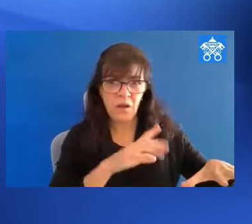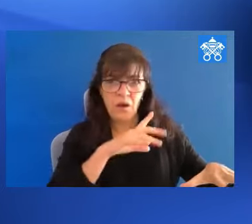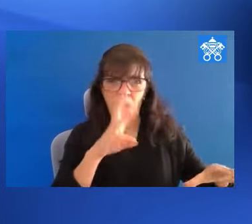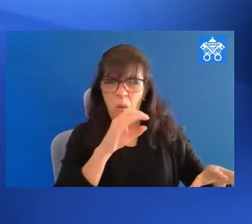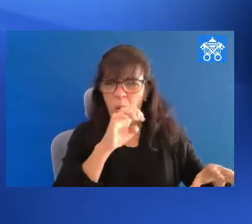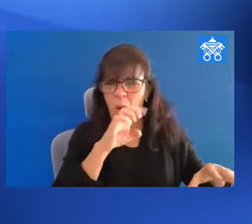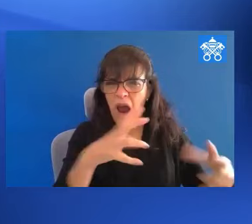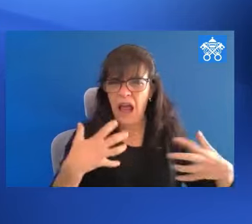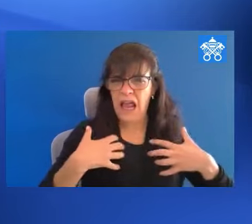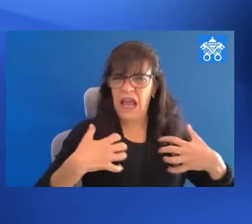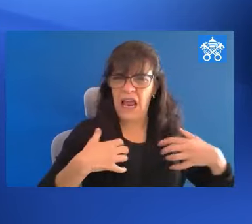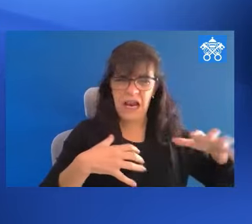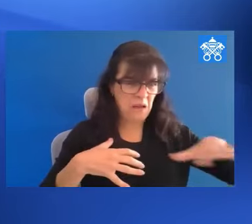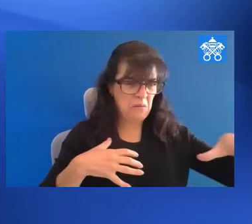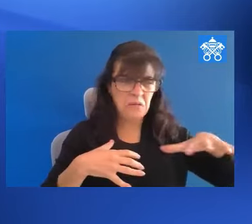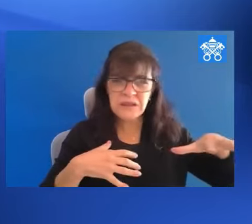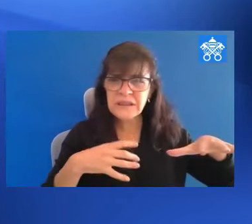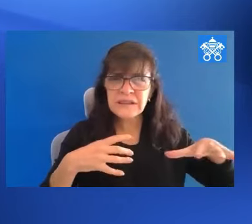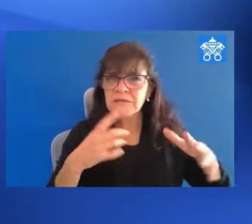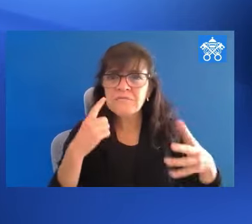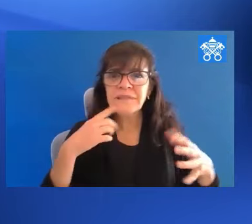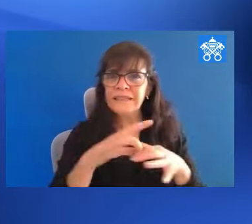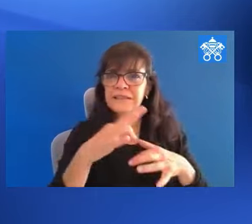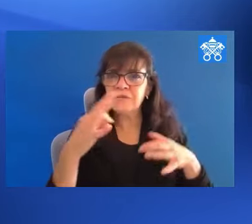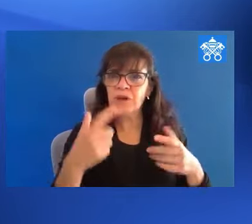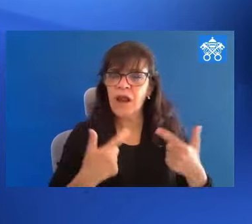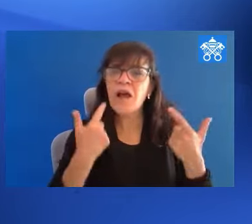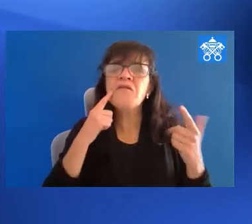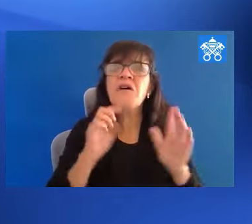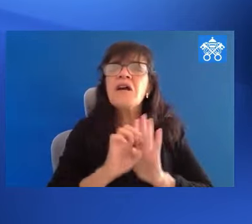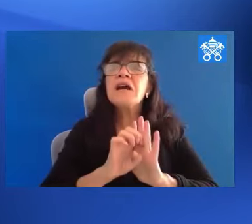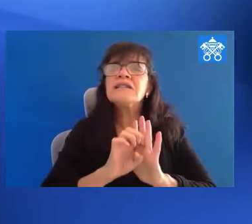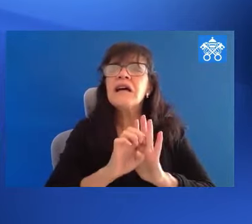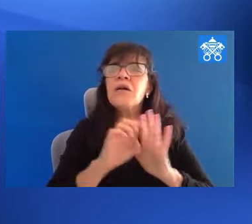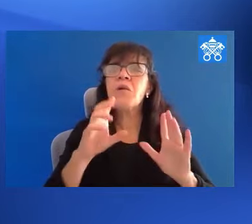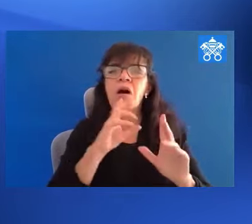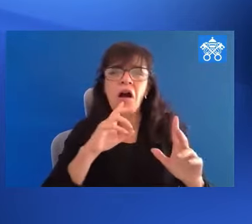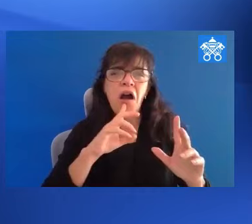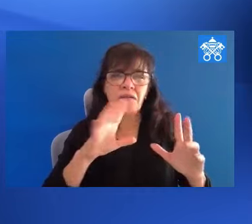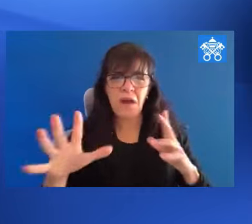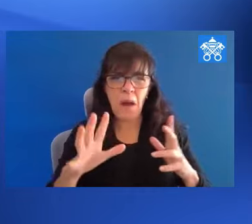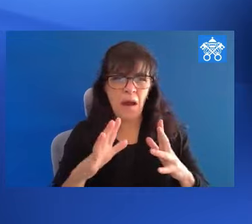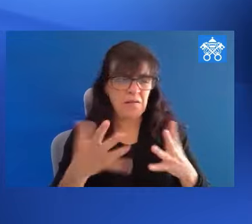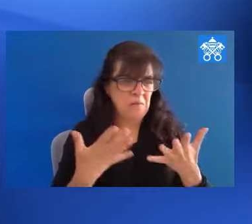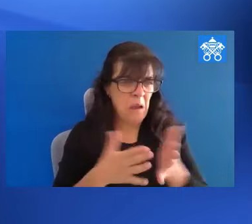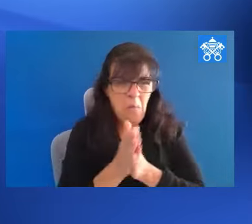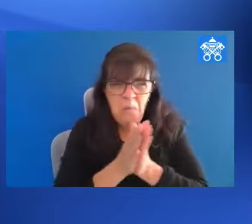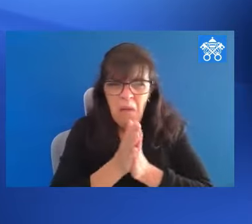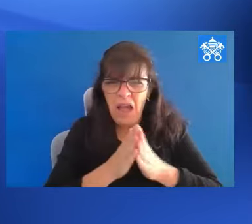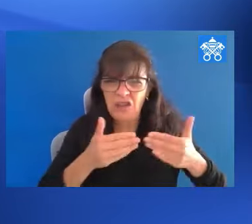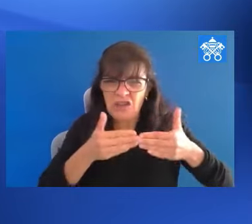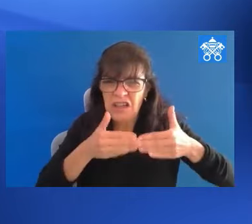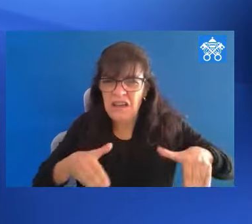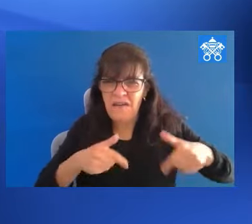Wild beasts, in what sense? In the spiritual life, we can think of them as the disordered passions that divide